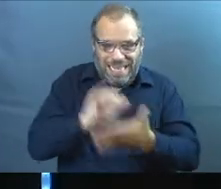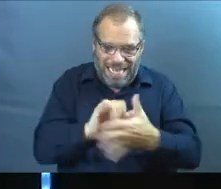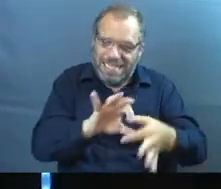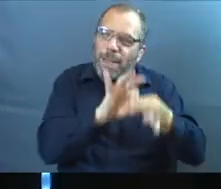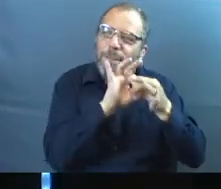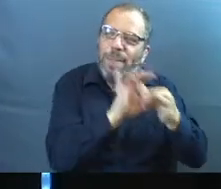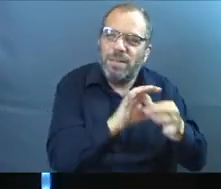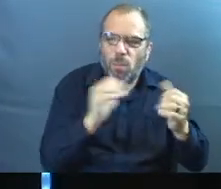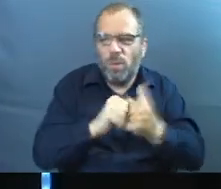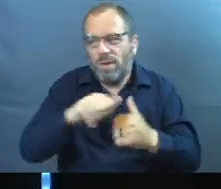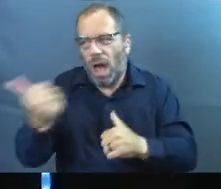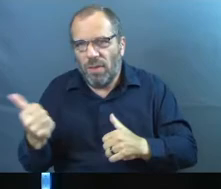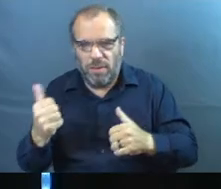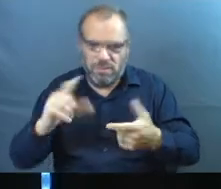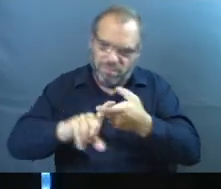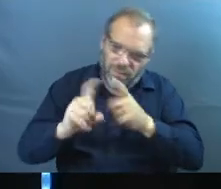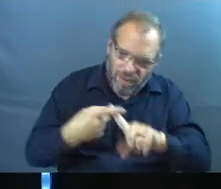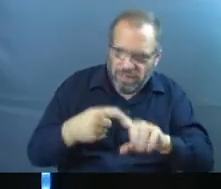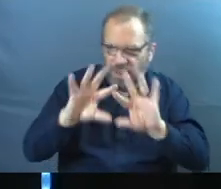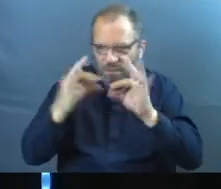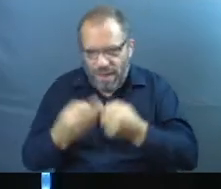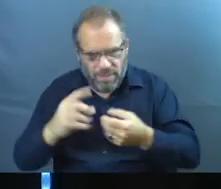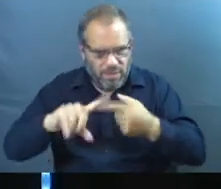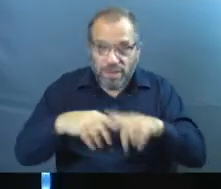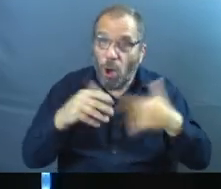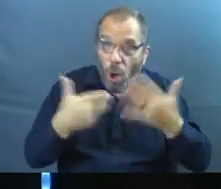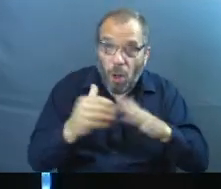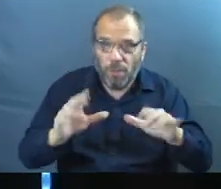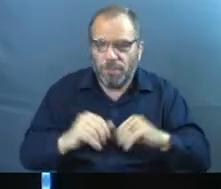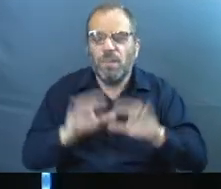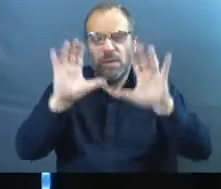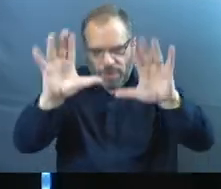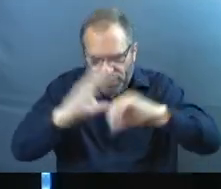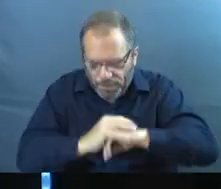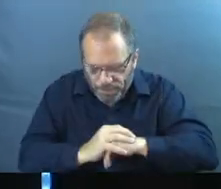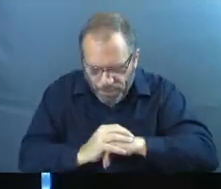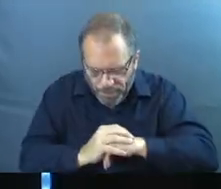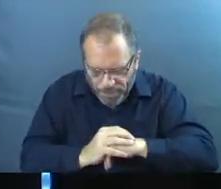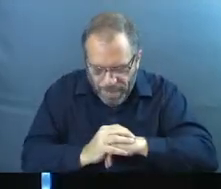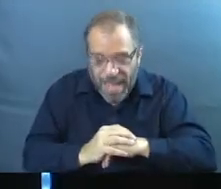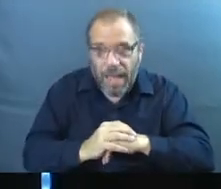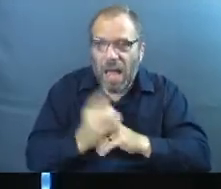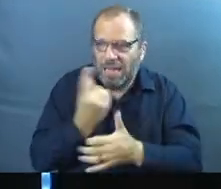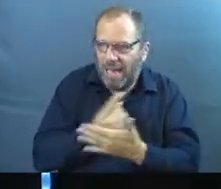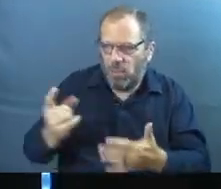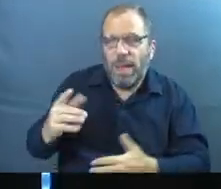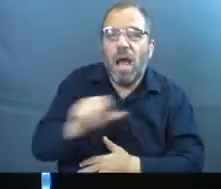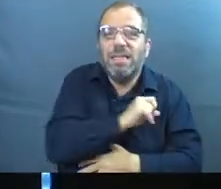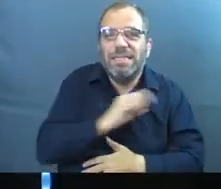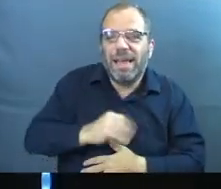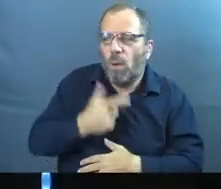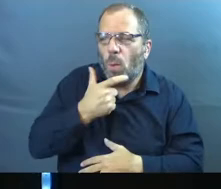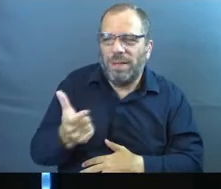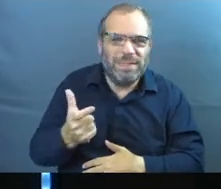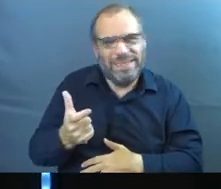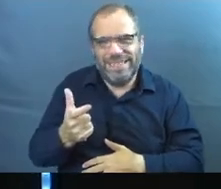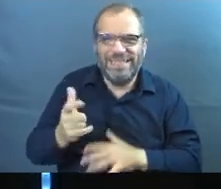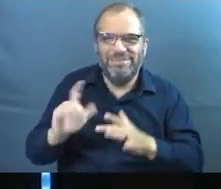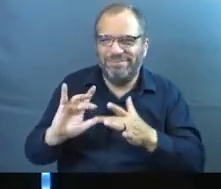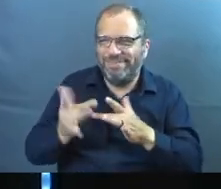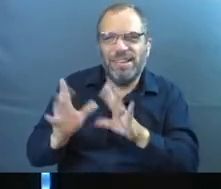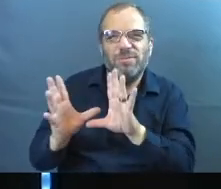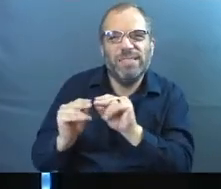companionship with others, with those close to us, family members, friends, everybody. So last week, our staff was watching this kind of online